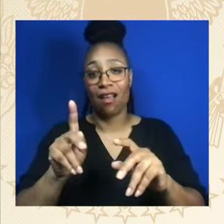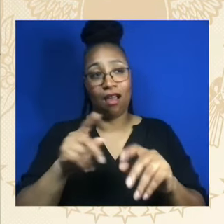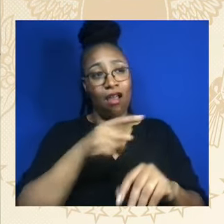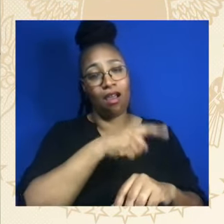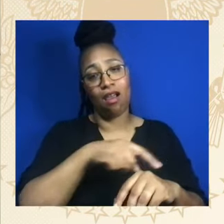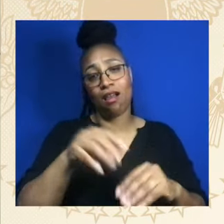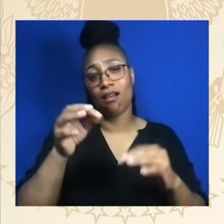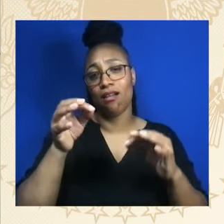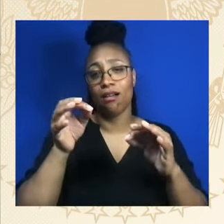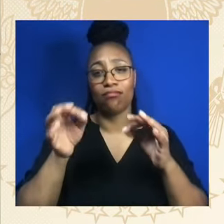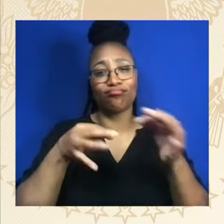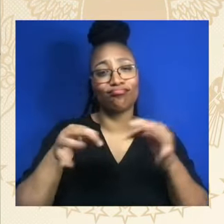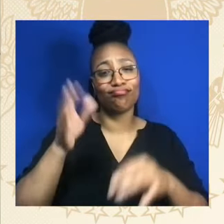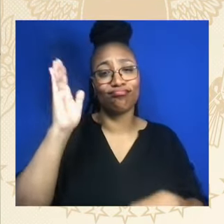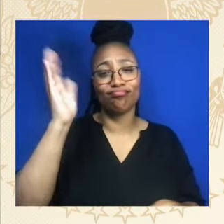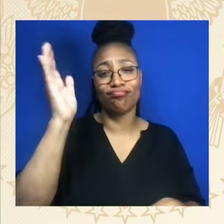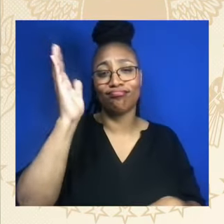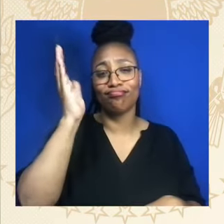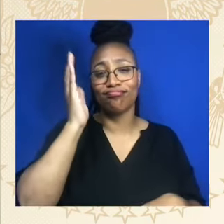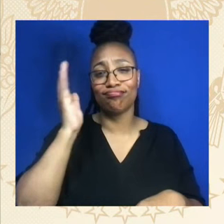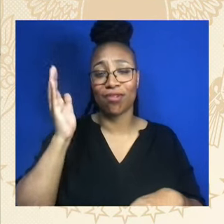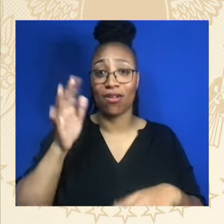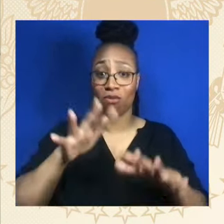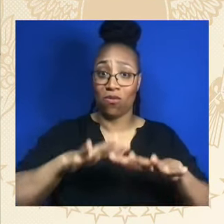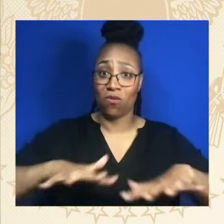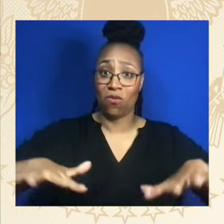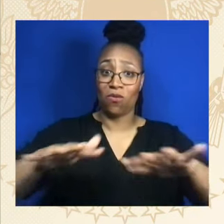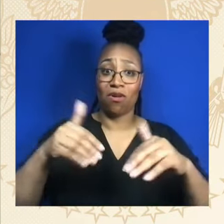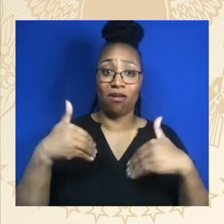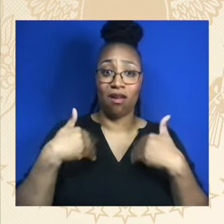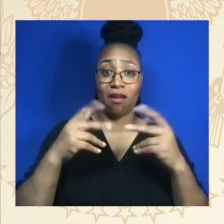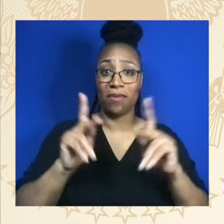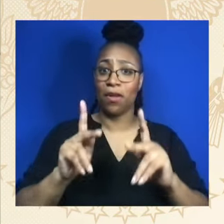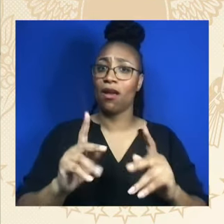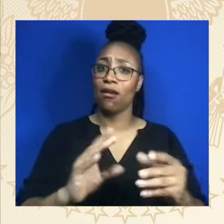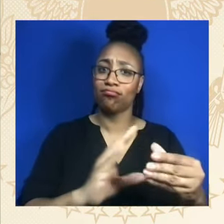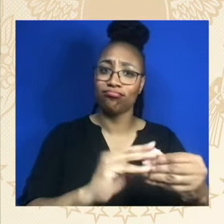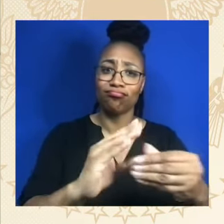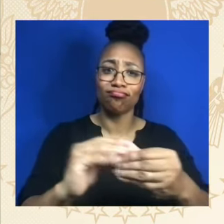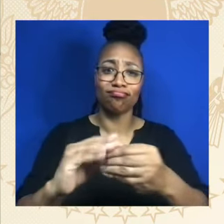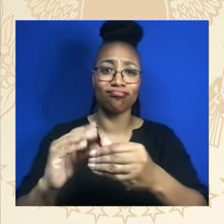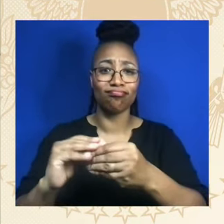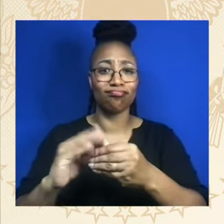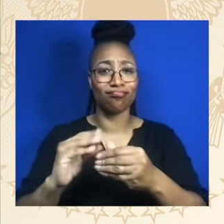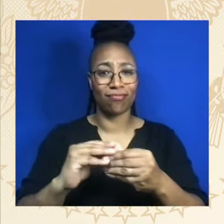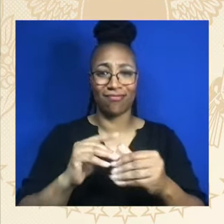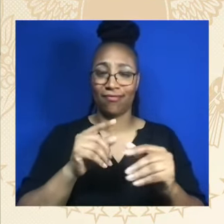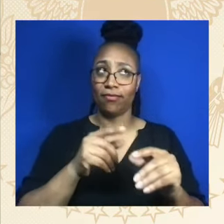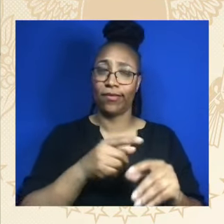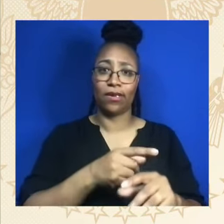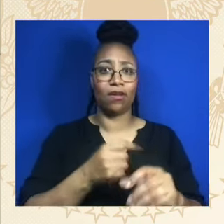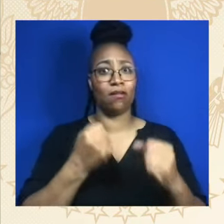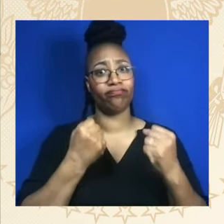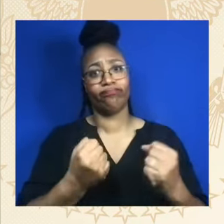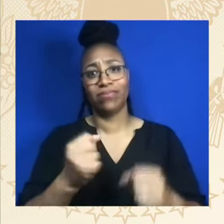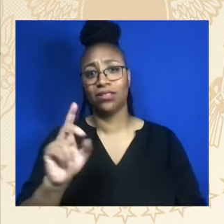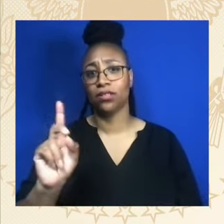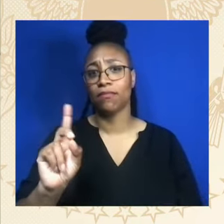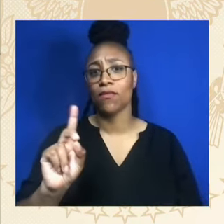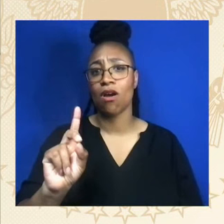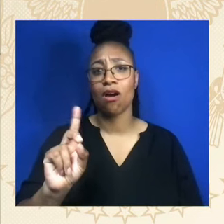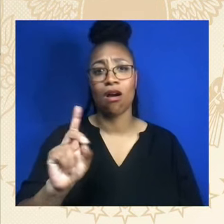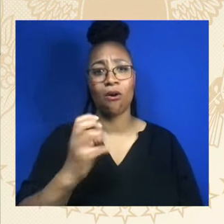to as keepers of democracy. In Kenya, she met families affected by devastating drought and food insecurity and